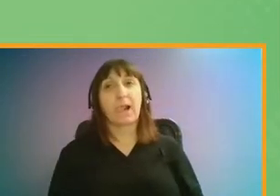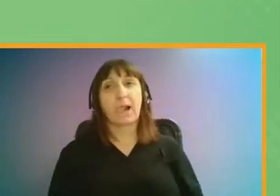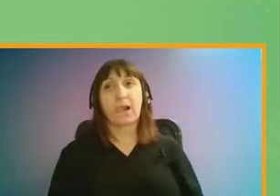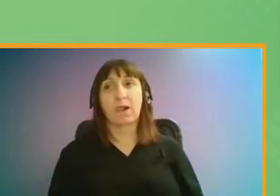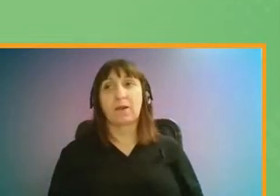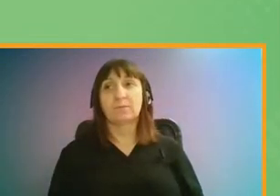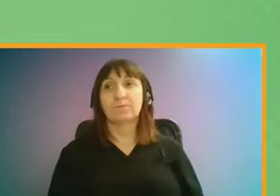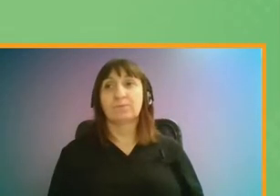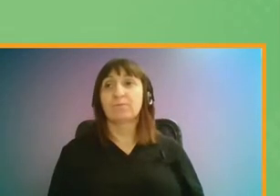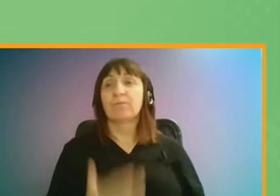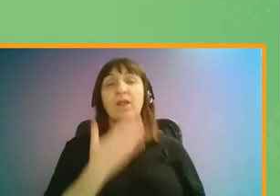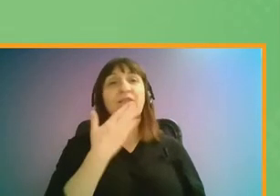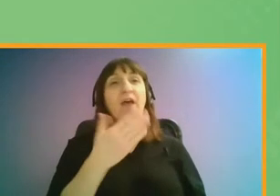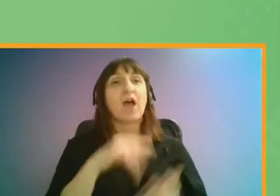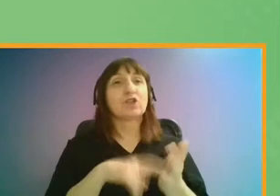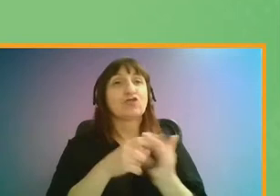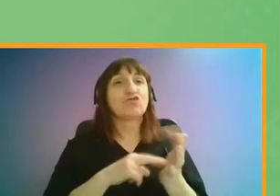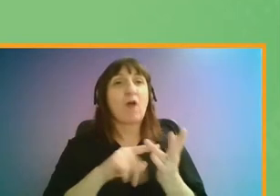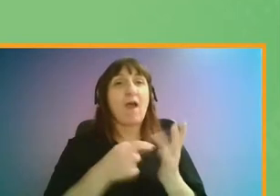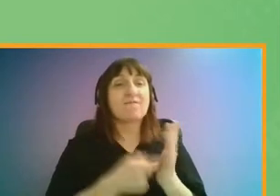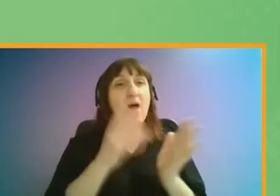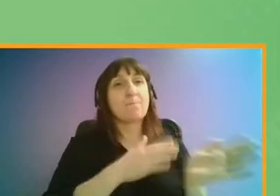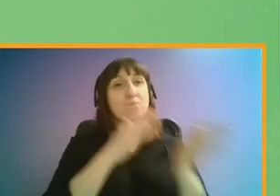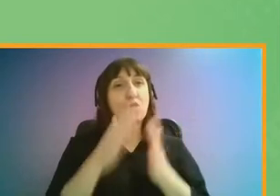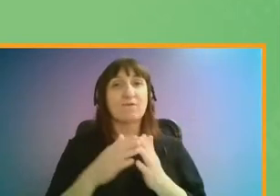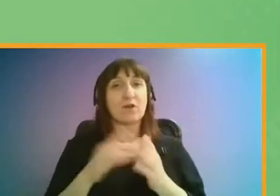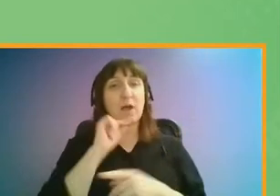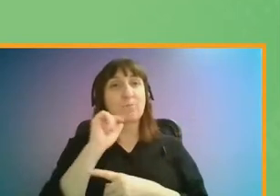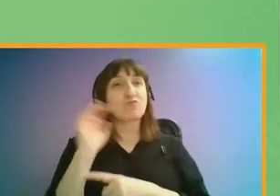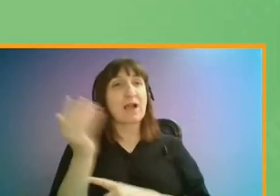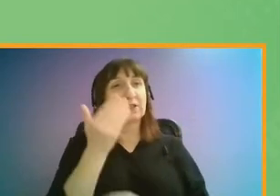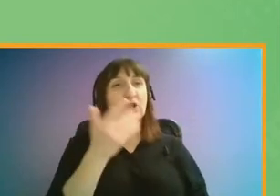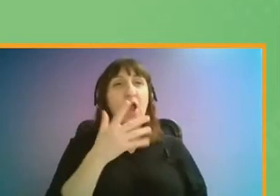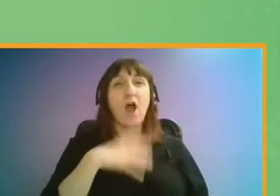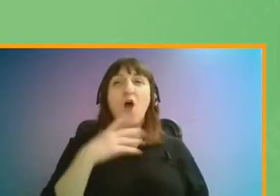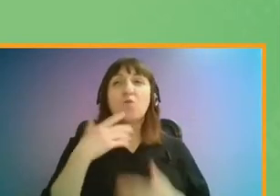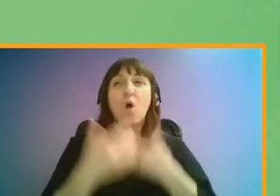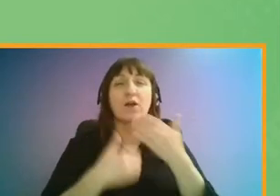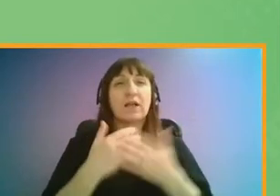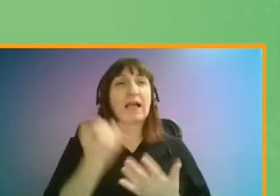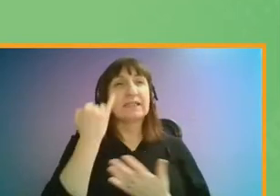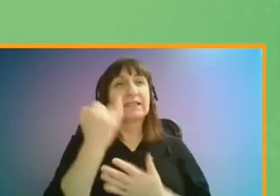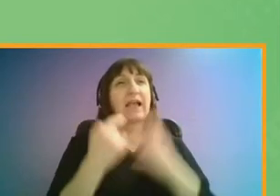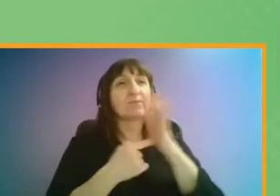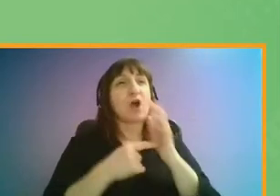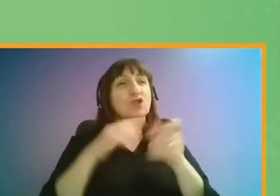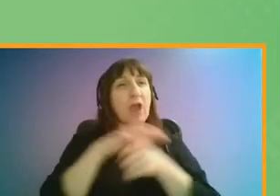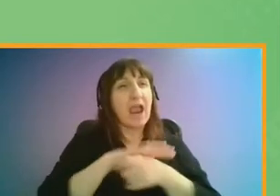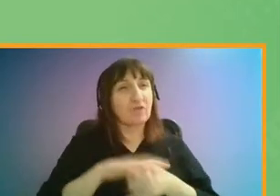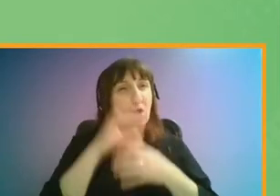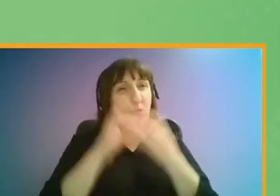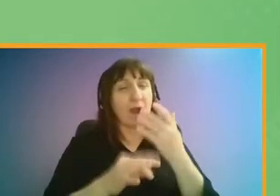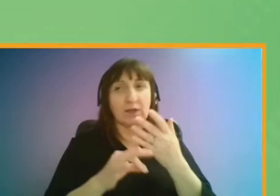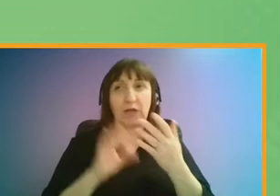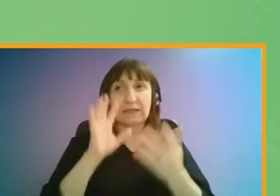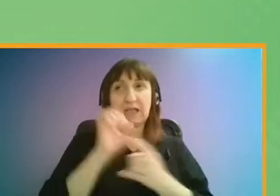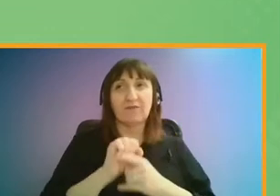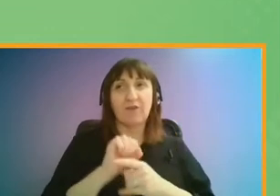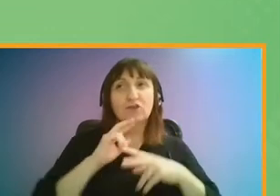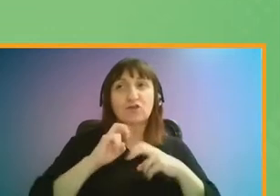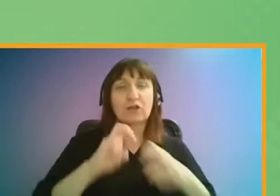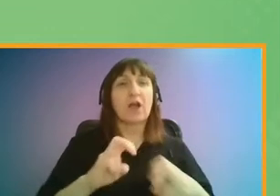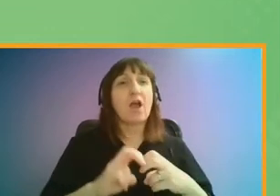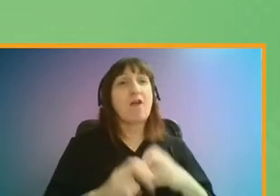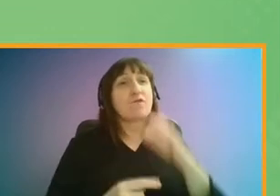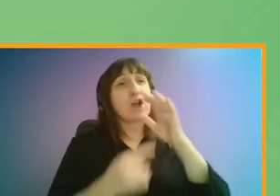Thanks, Trevor. So moving now on to the next section of the presentation, we're just going to talk through the six priority areas we've identified in our research. For each